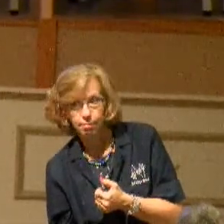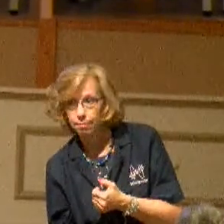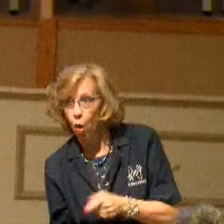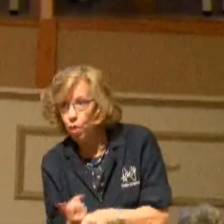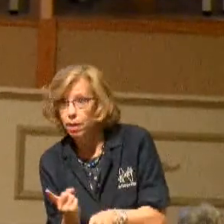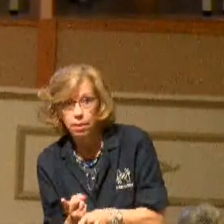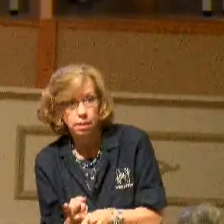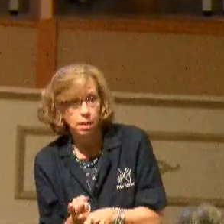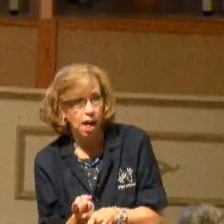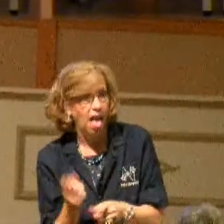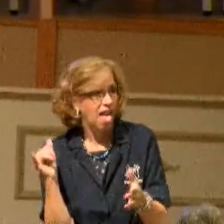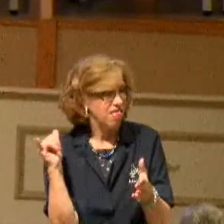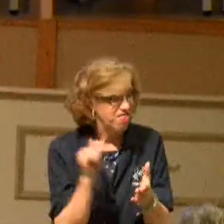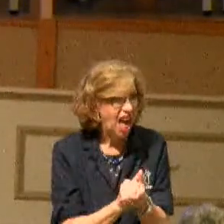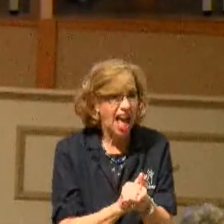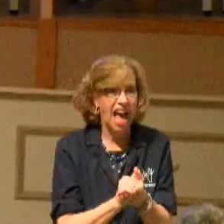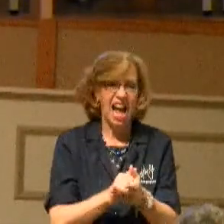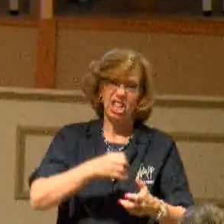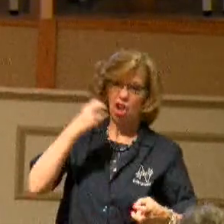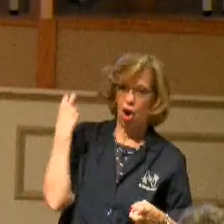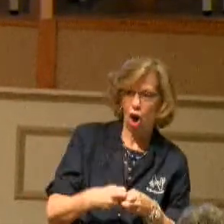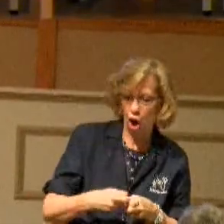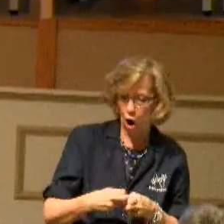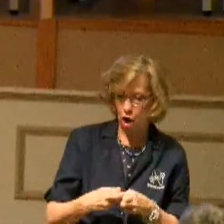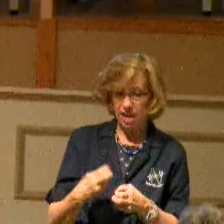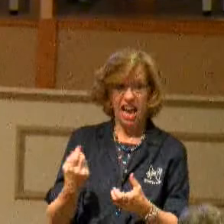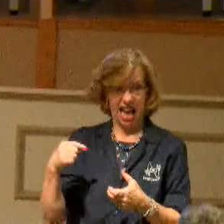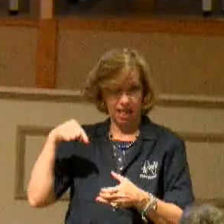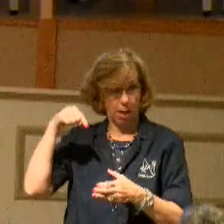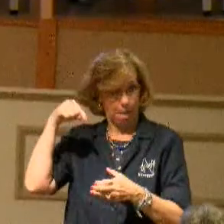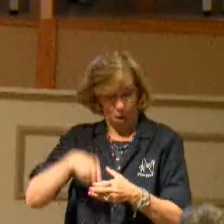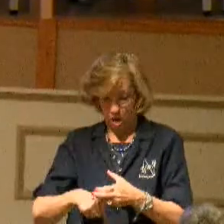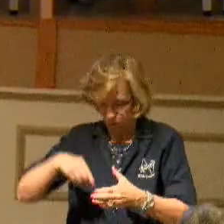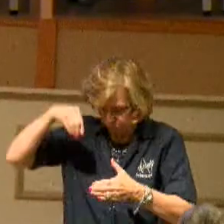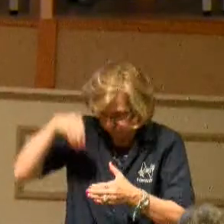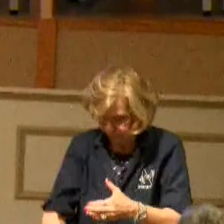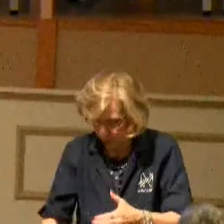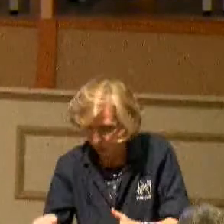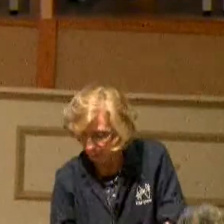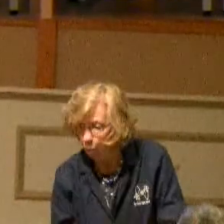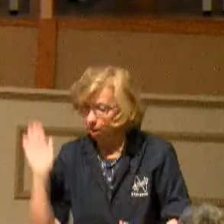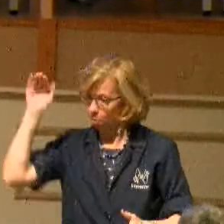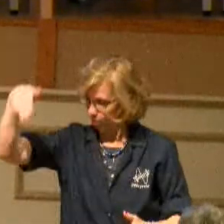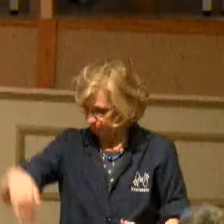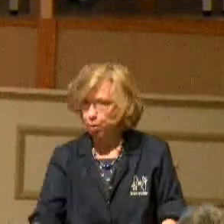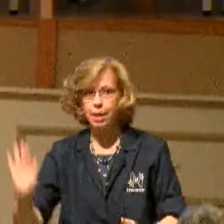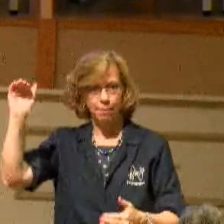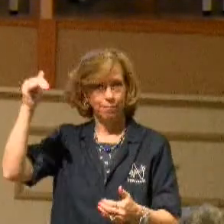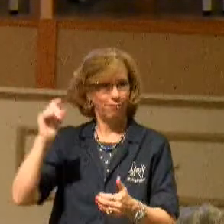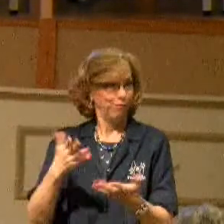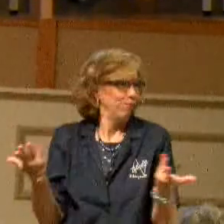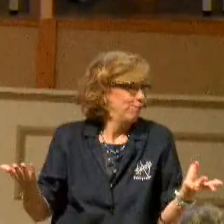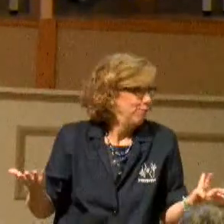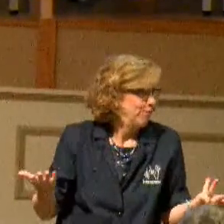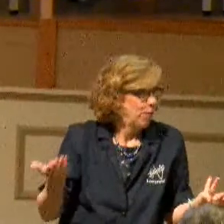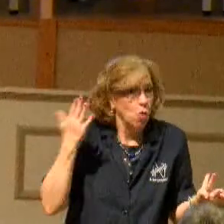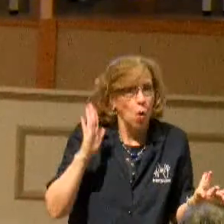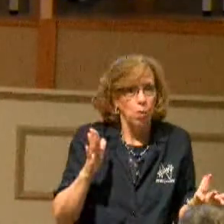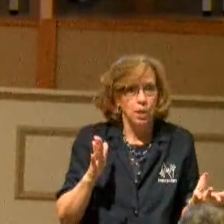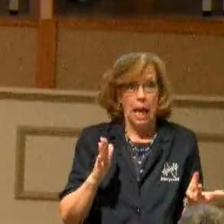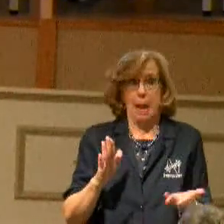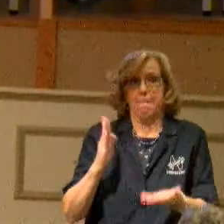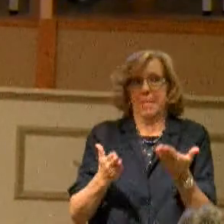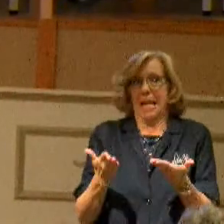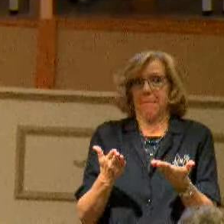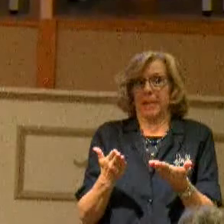And with that kind of force, it slips through, hits the ground and who knows which way it's going to go. Boing, boing, boing, you know. And someone from